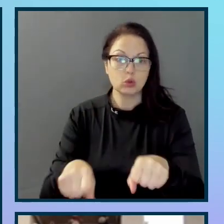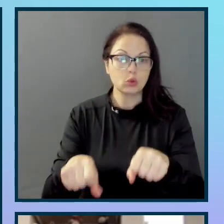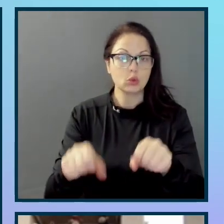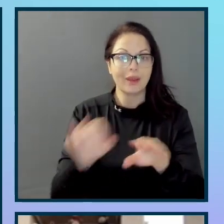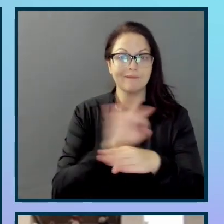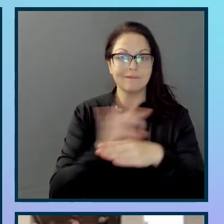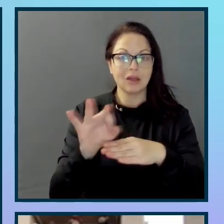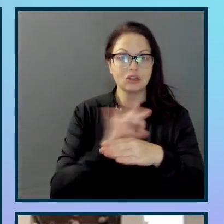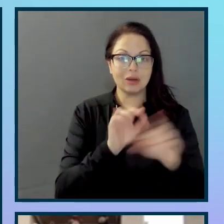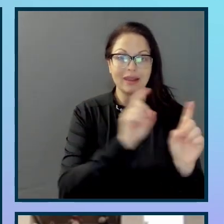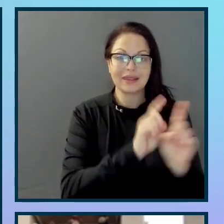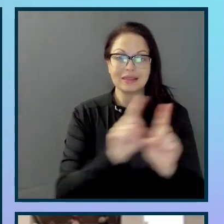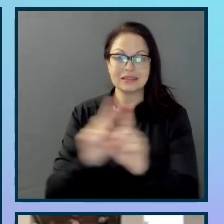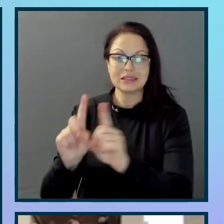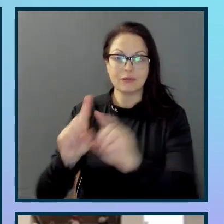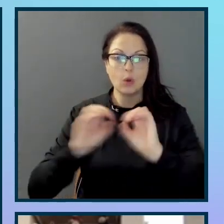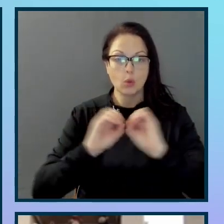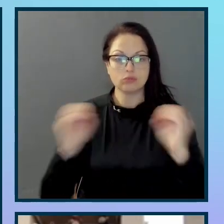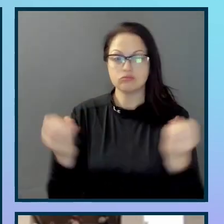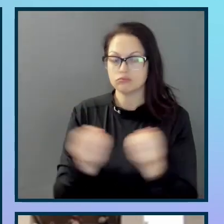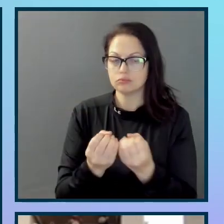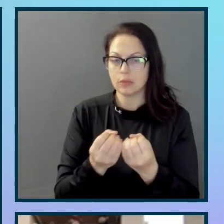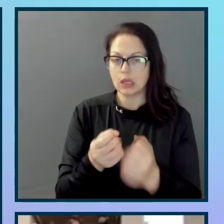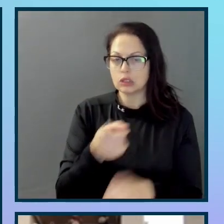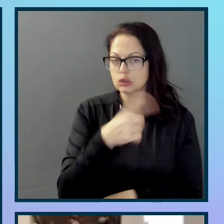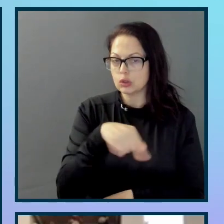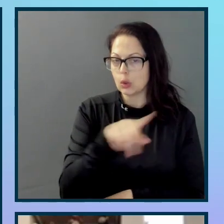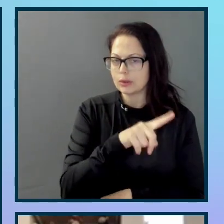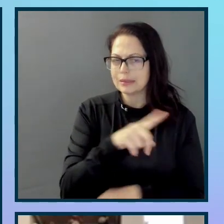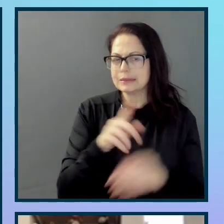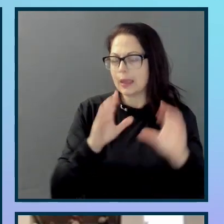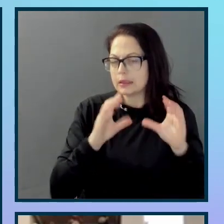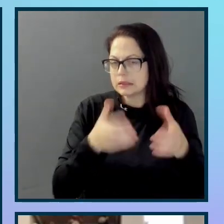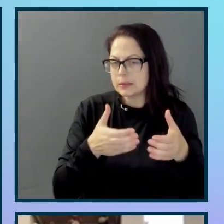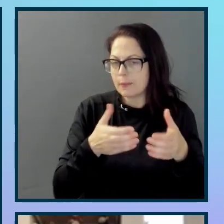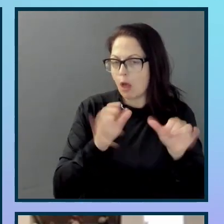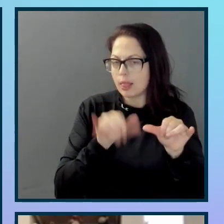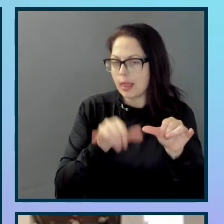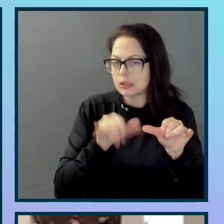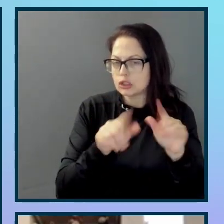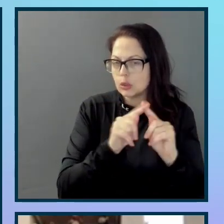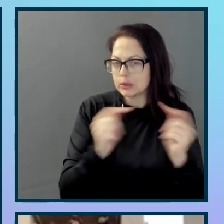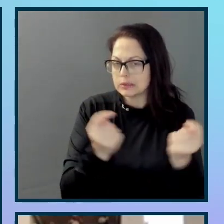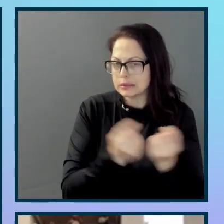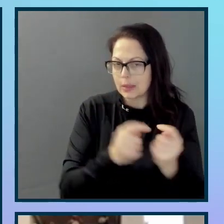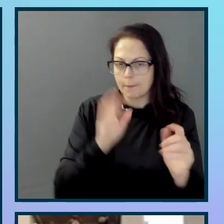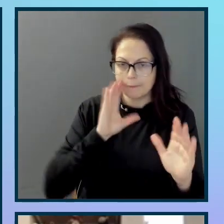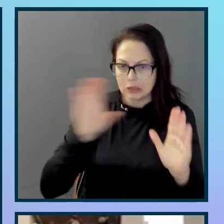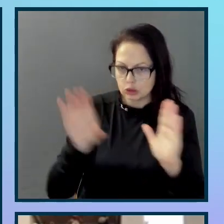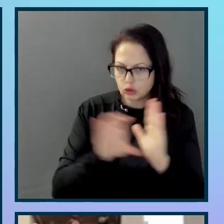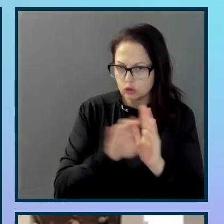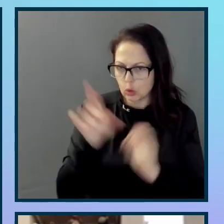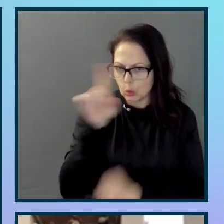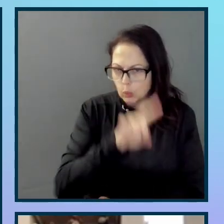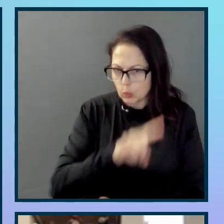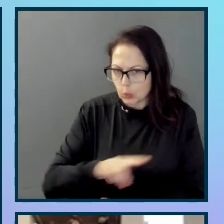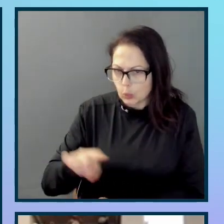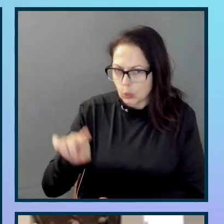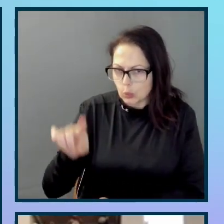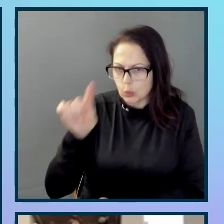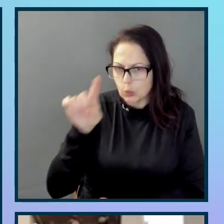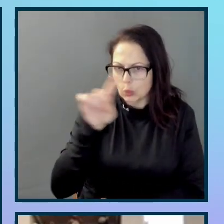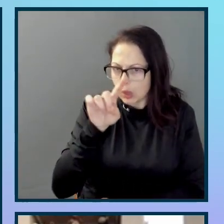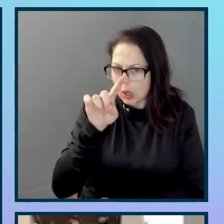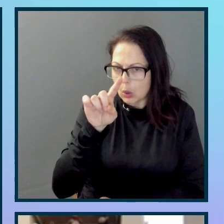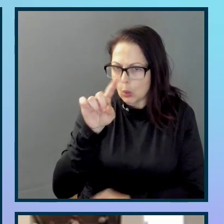We'll start with a small to medium-sized engineering team. On the screen, there's a roughly drawn circle with some much smaller circles inside.